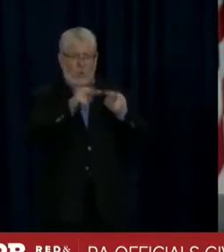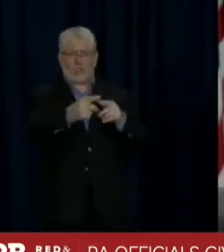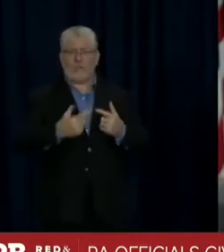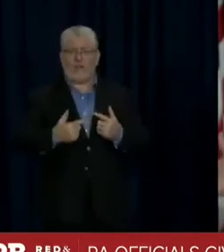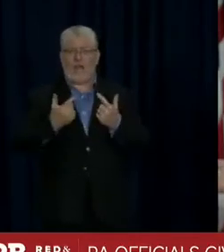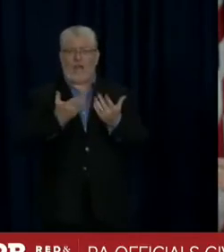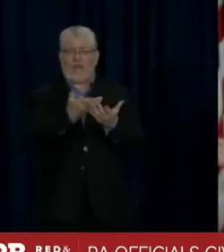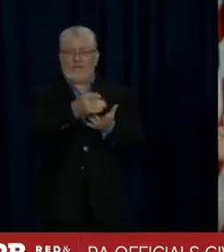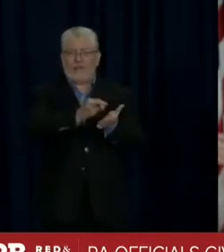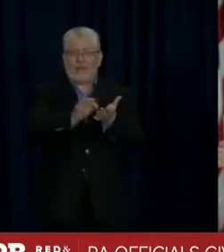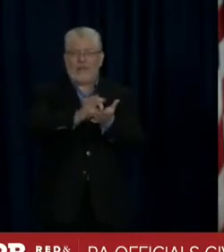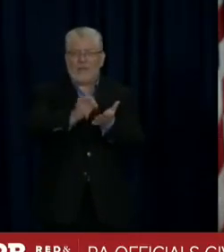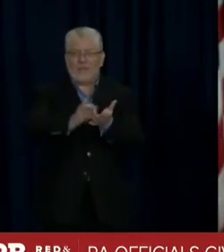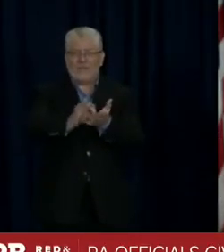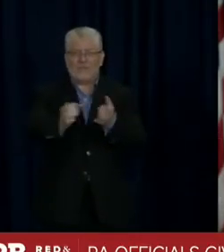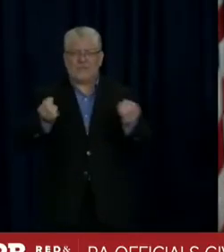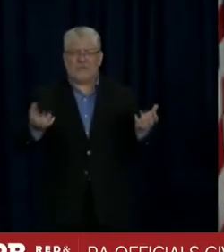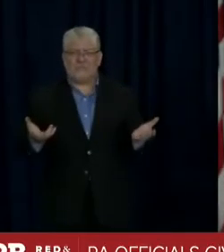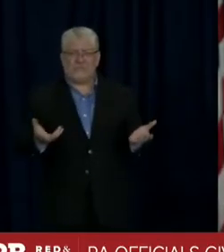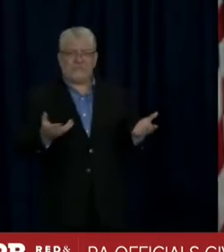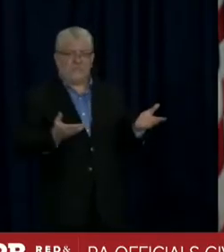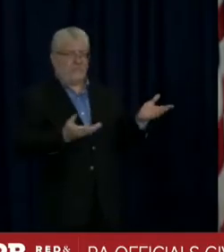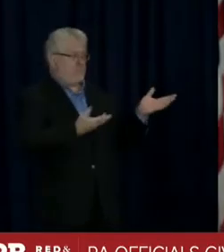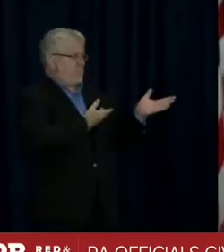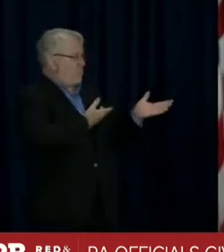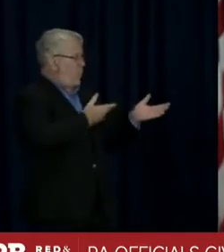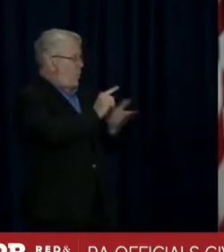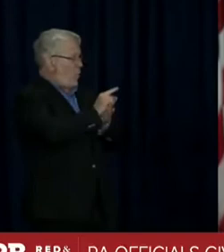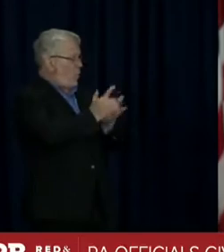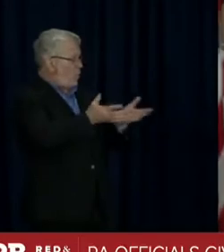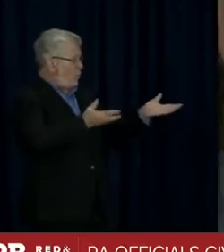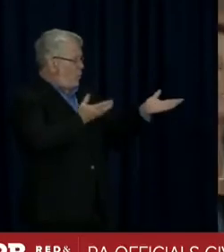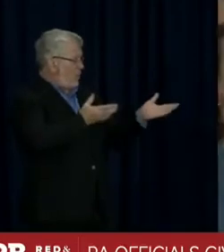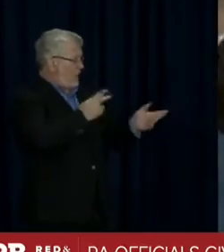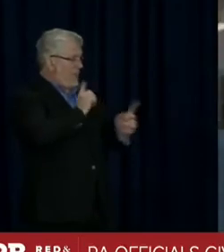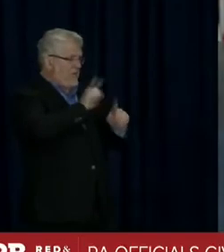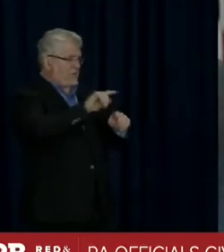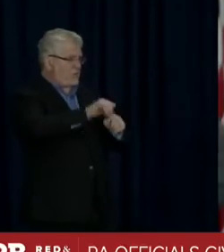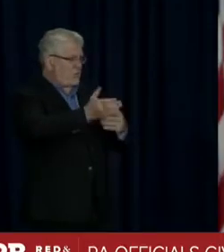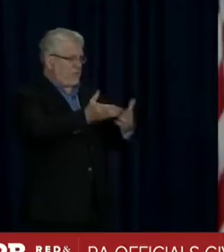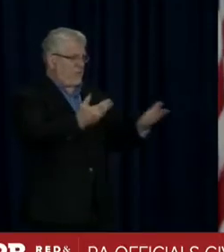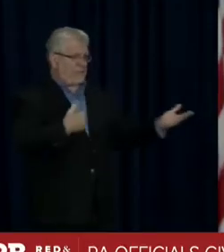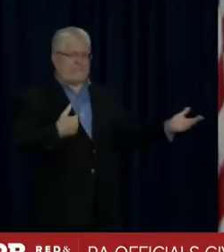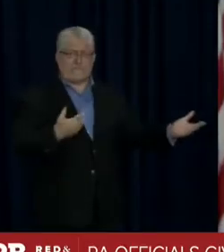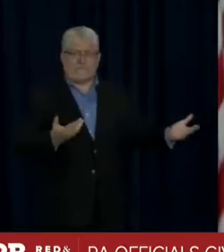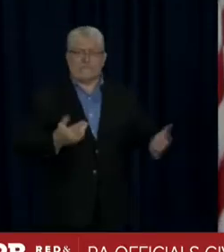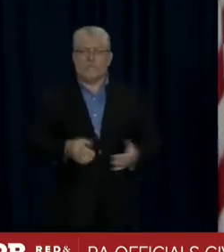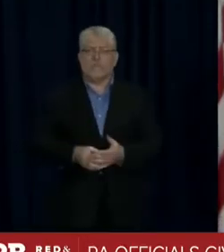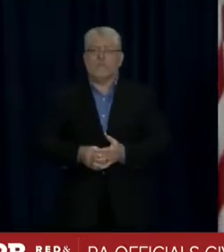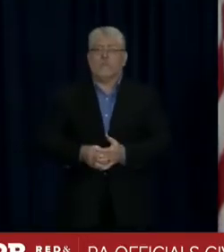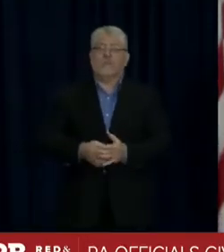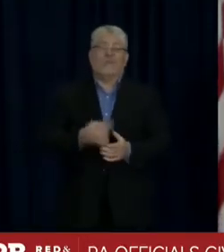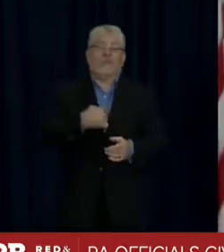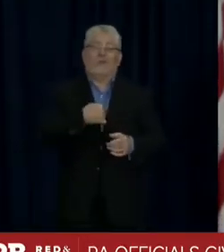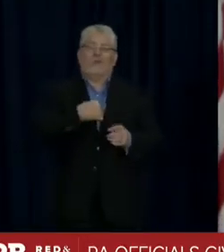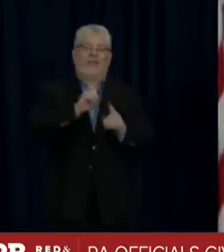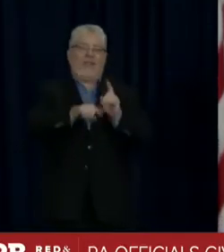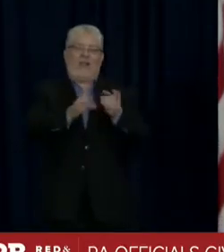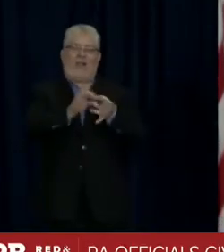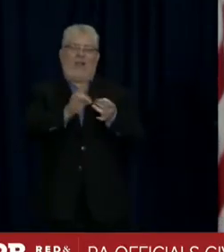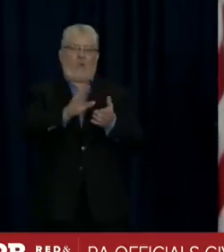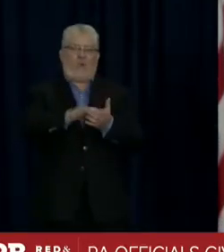I don't know, Kathy, you, you are a lawyer, you don't want say that. I mean, we, you know, we can't comment on active litigation, but